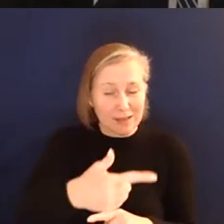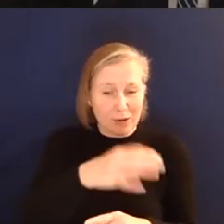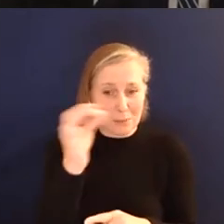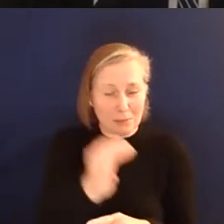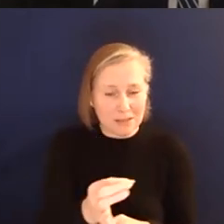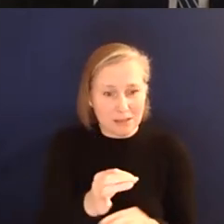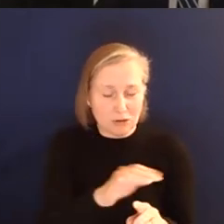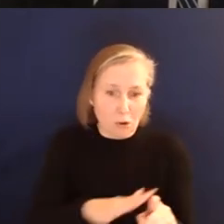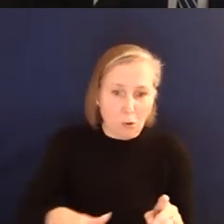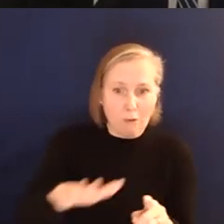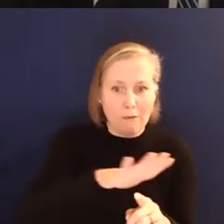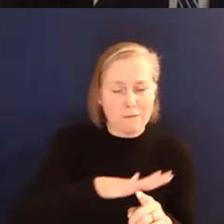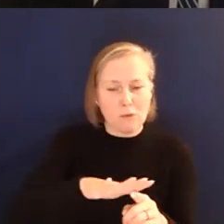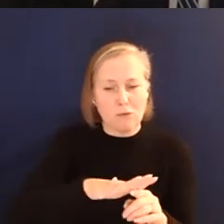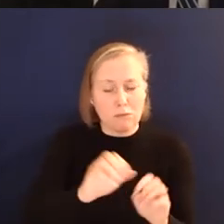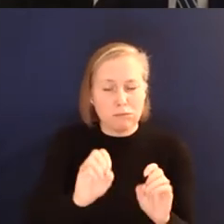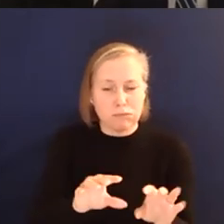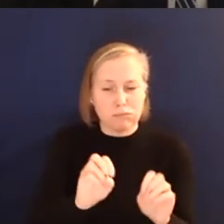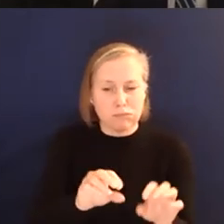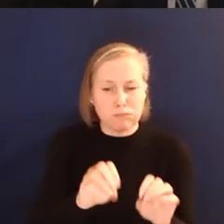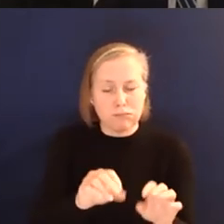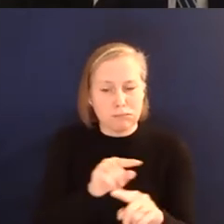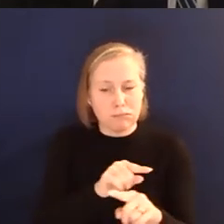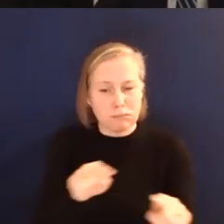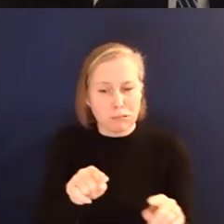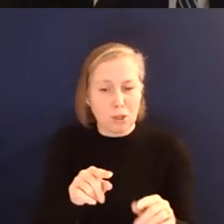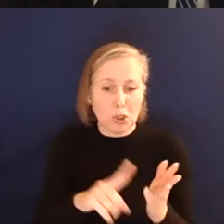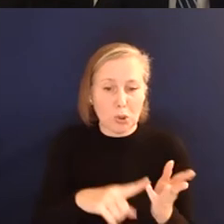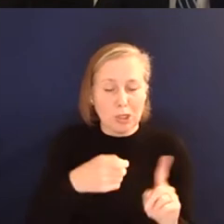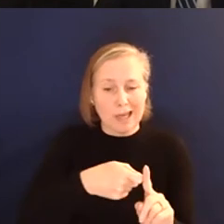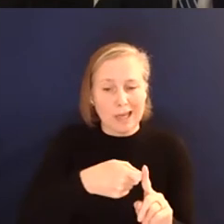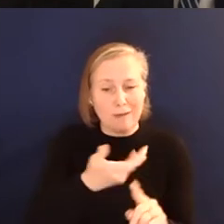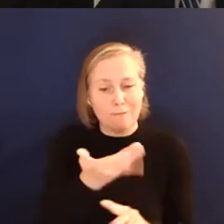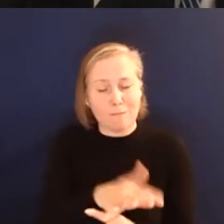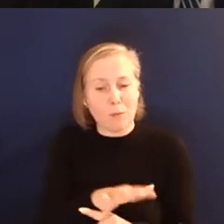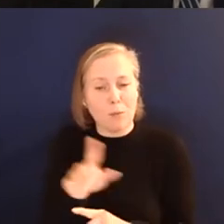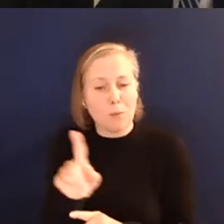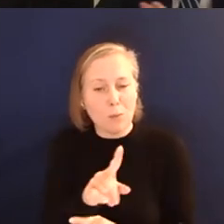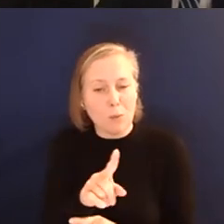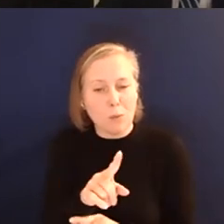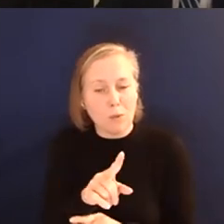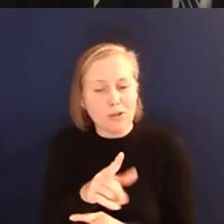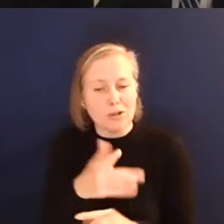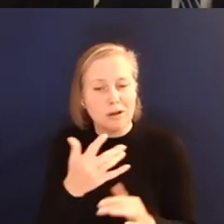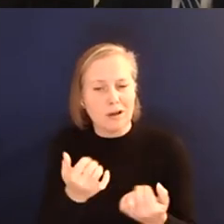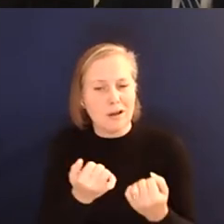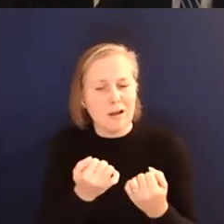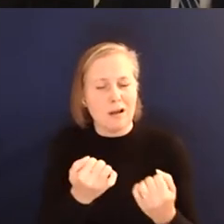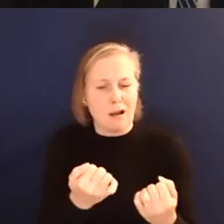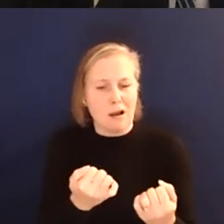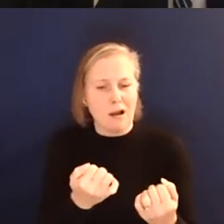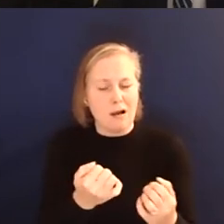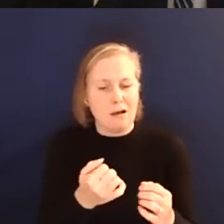overall emissions produced by the UK were due to climate exhaust or due to engine exhaust.